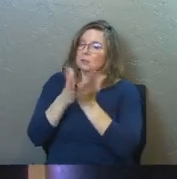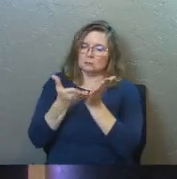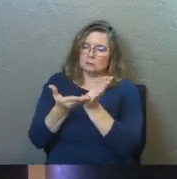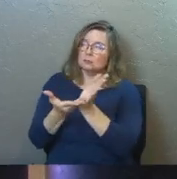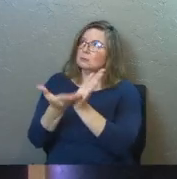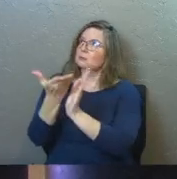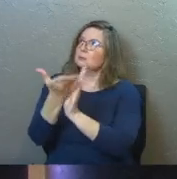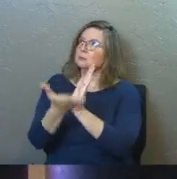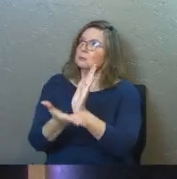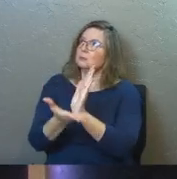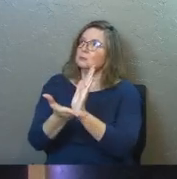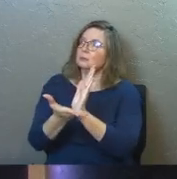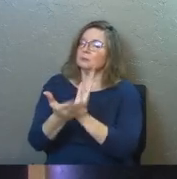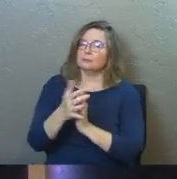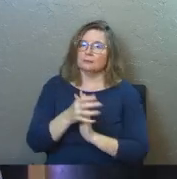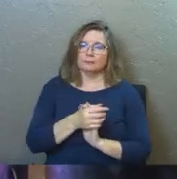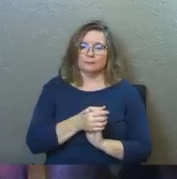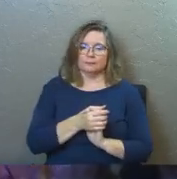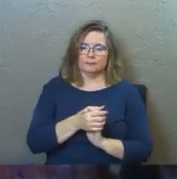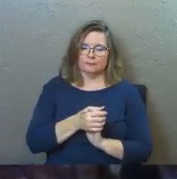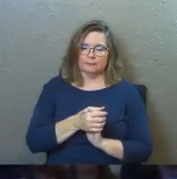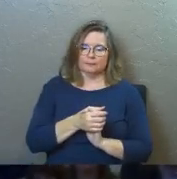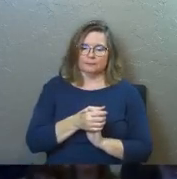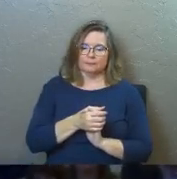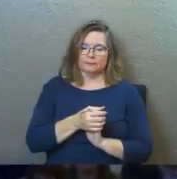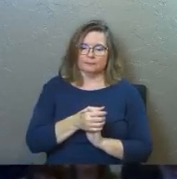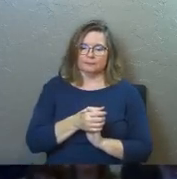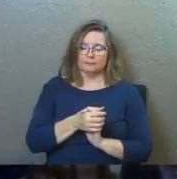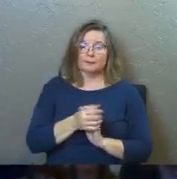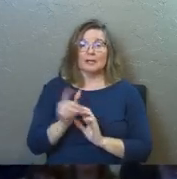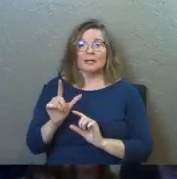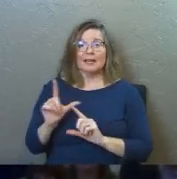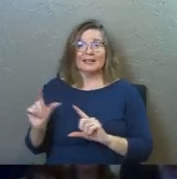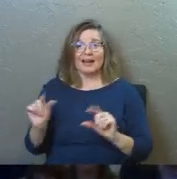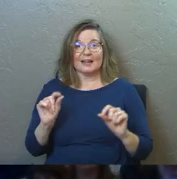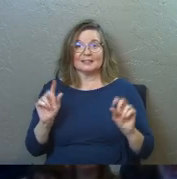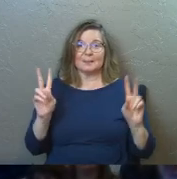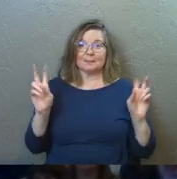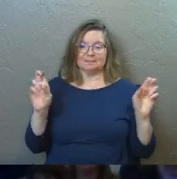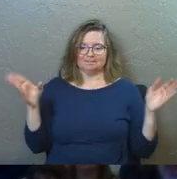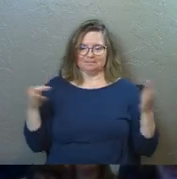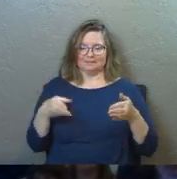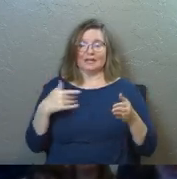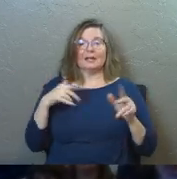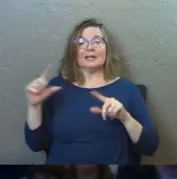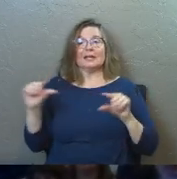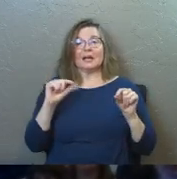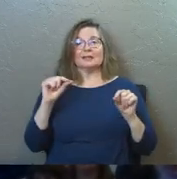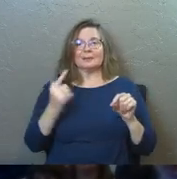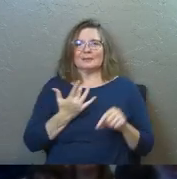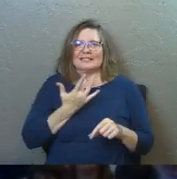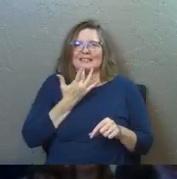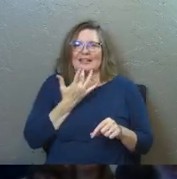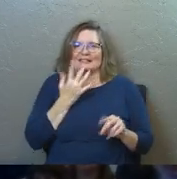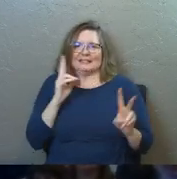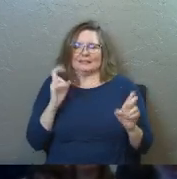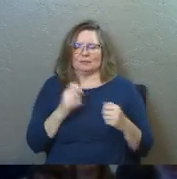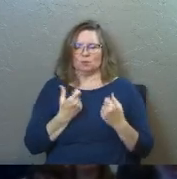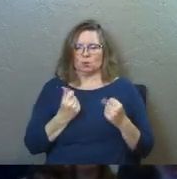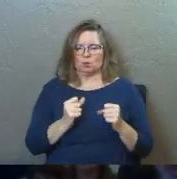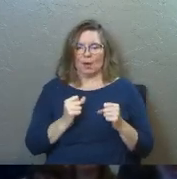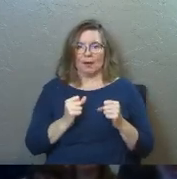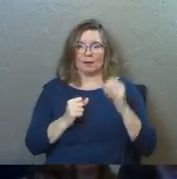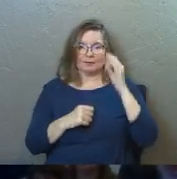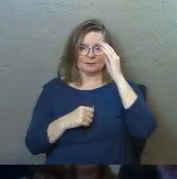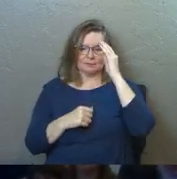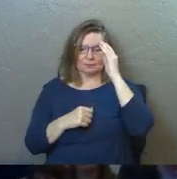gossip is tasty, what is it that we're trying to